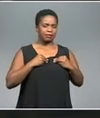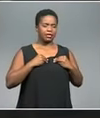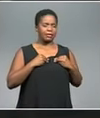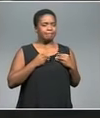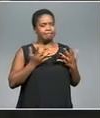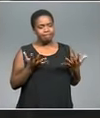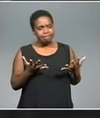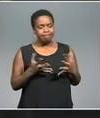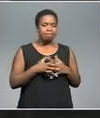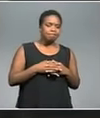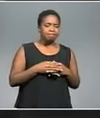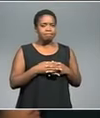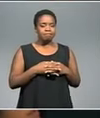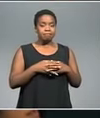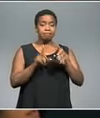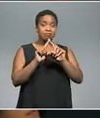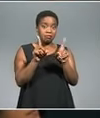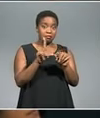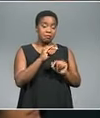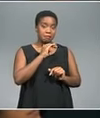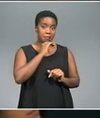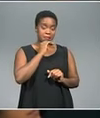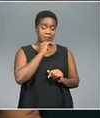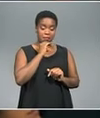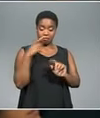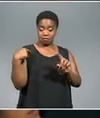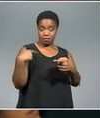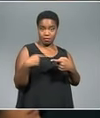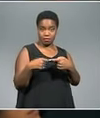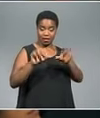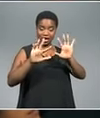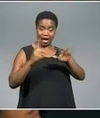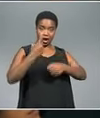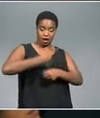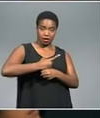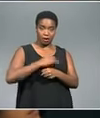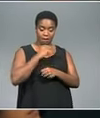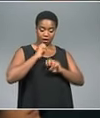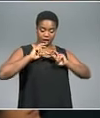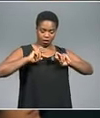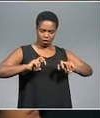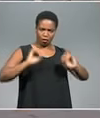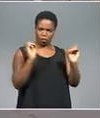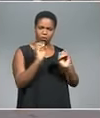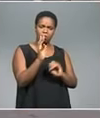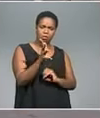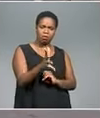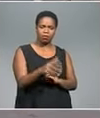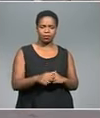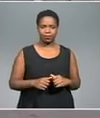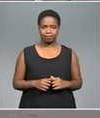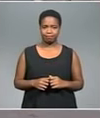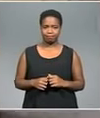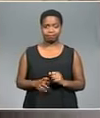that does not mean that I will not examine your evidence. The